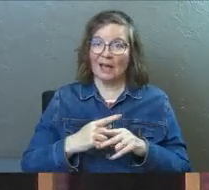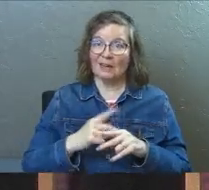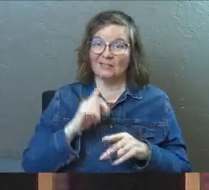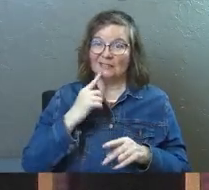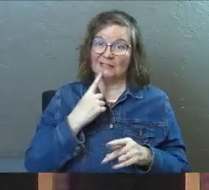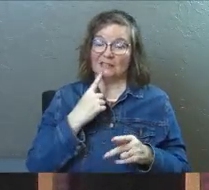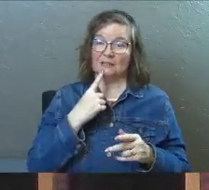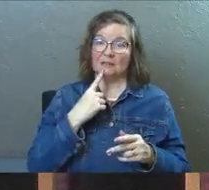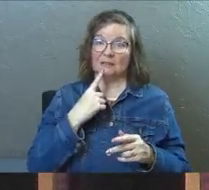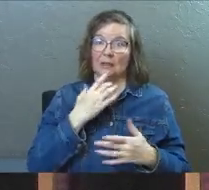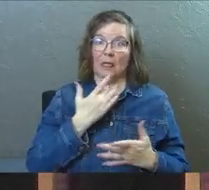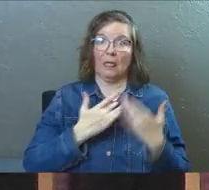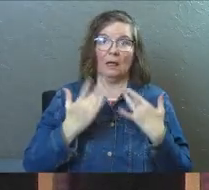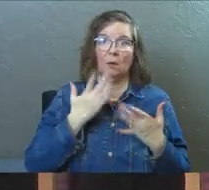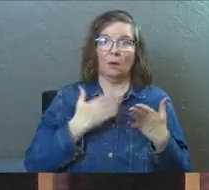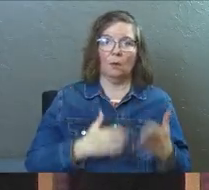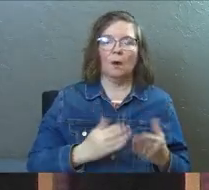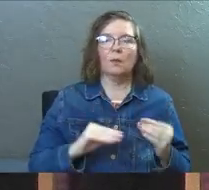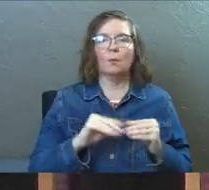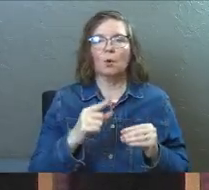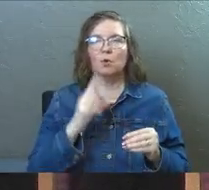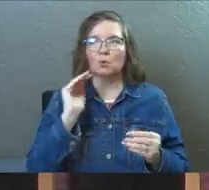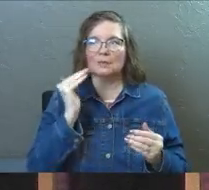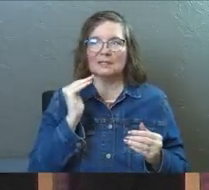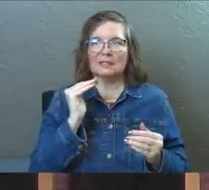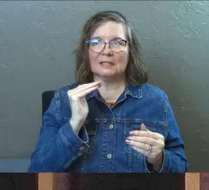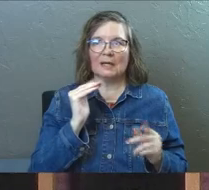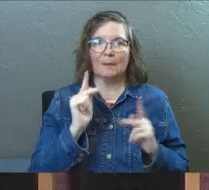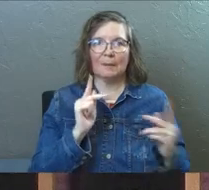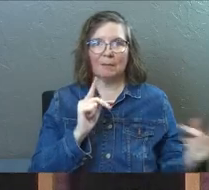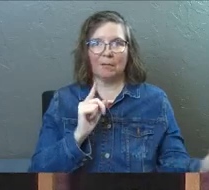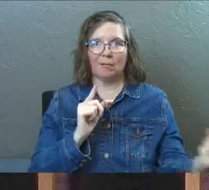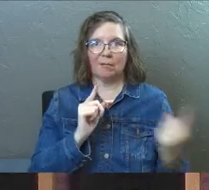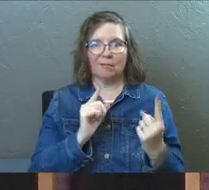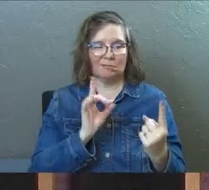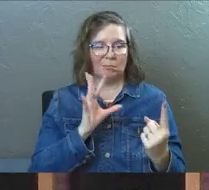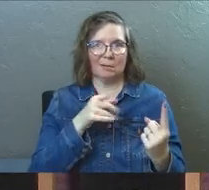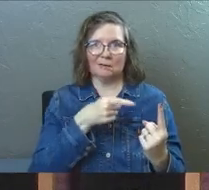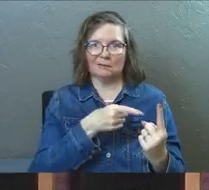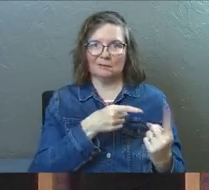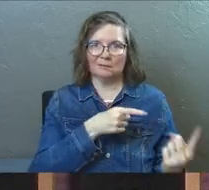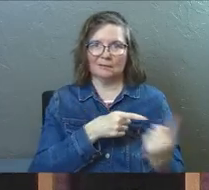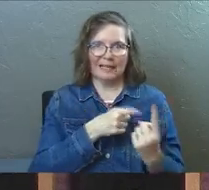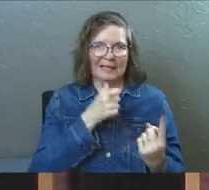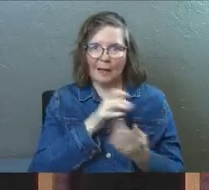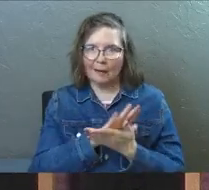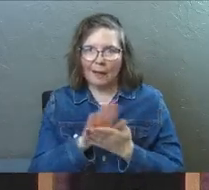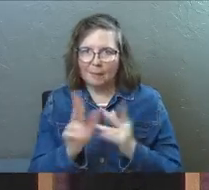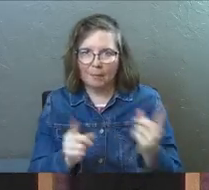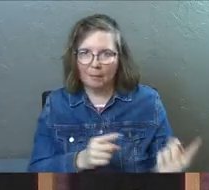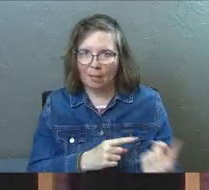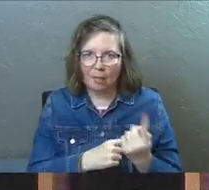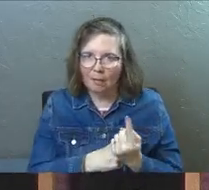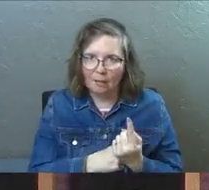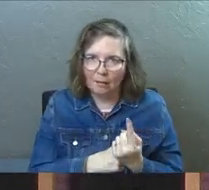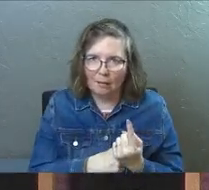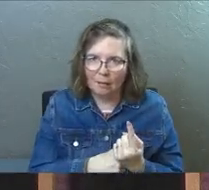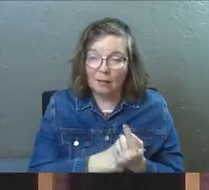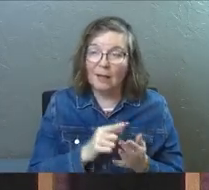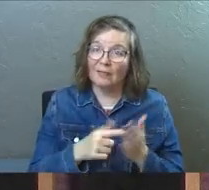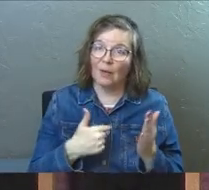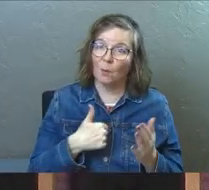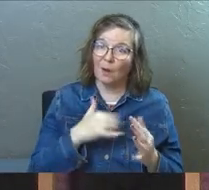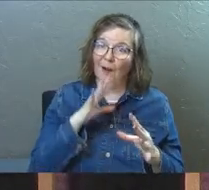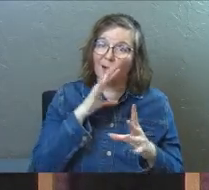extreme desperate way, the more you seem to attract cruel people to you, not kind people. And